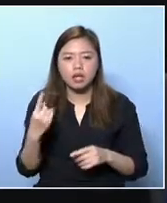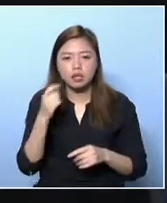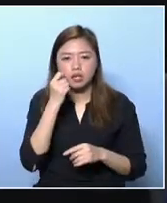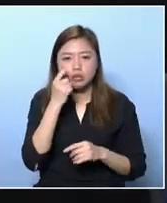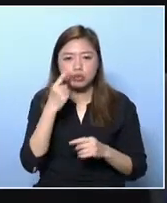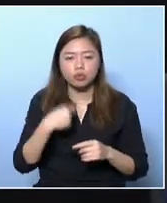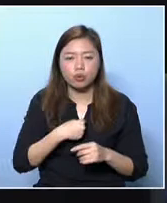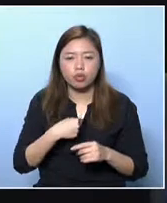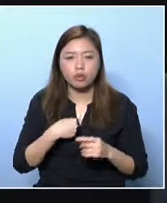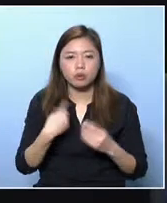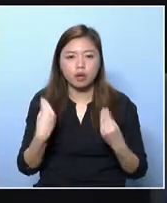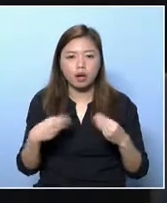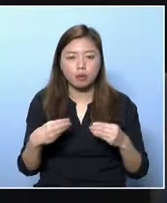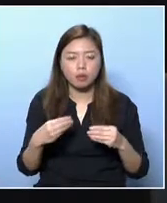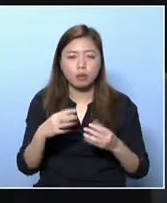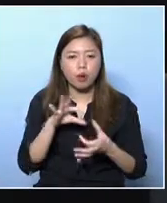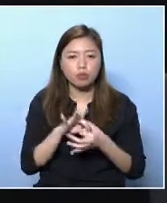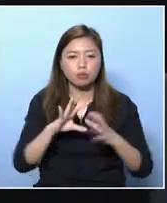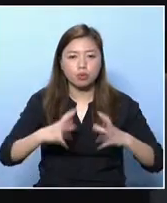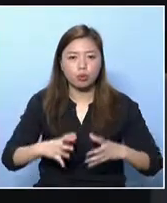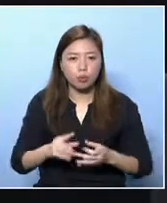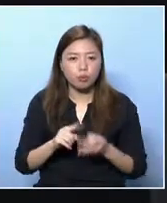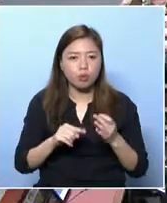the question.